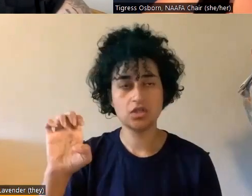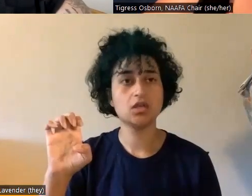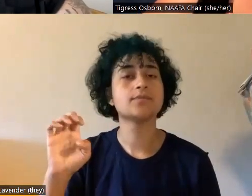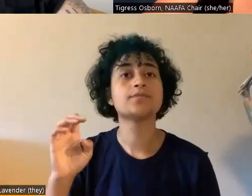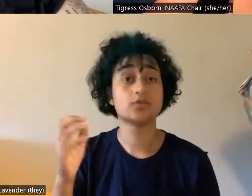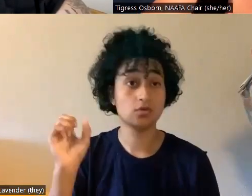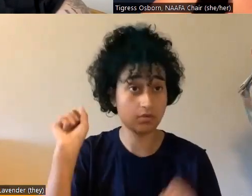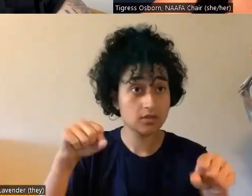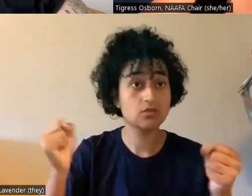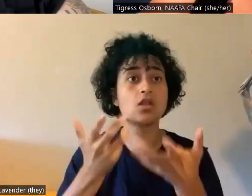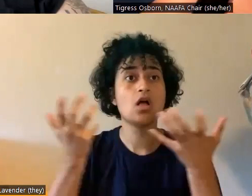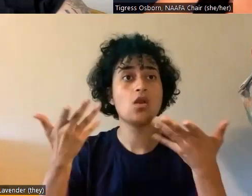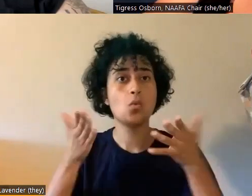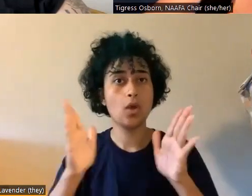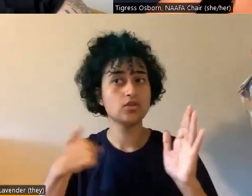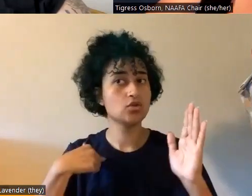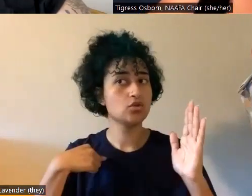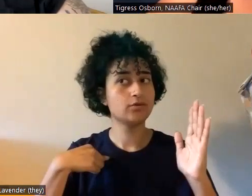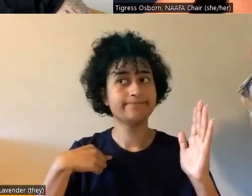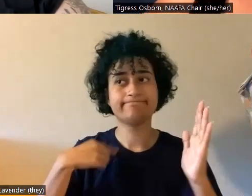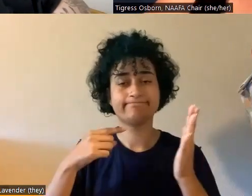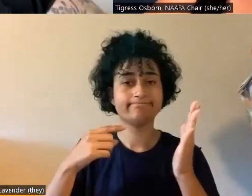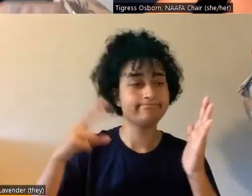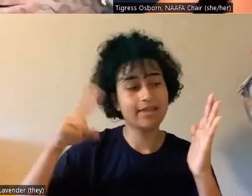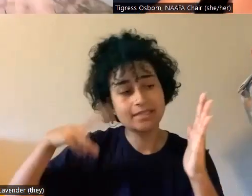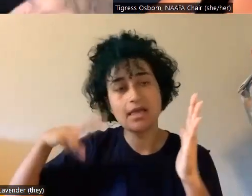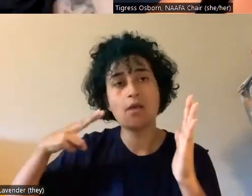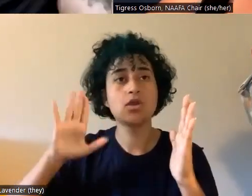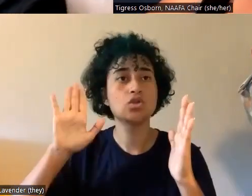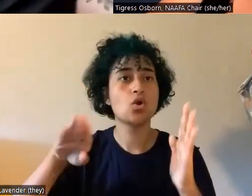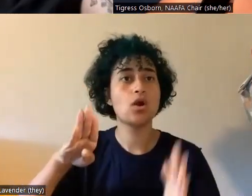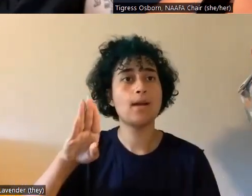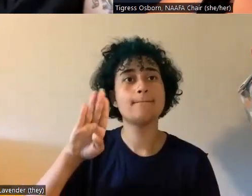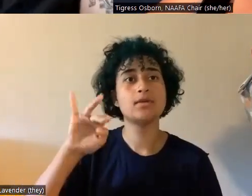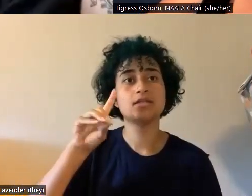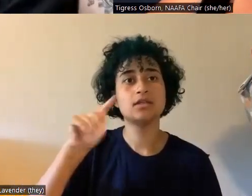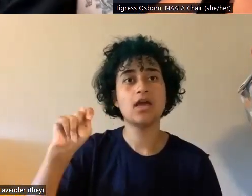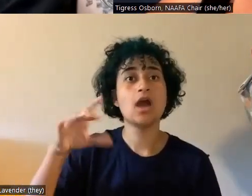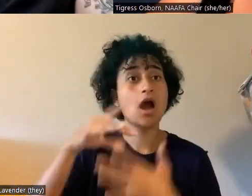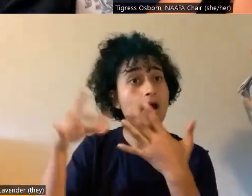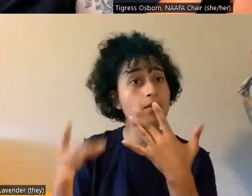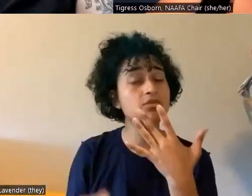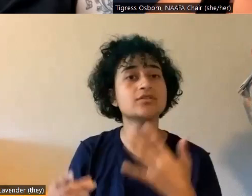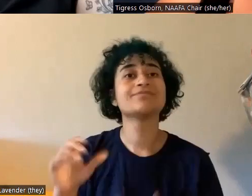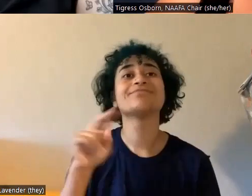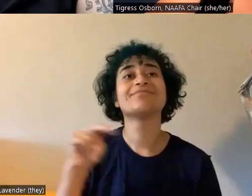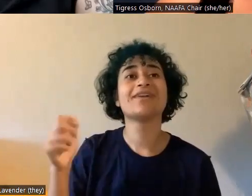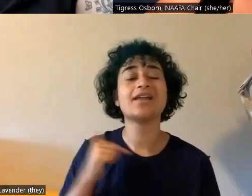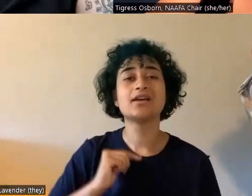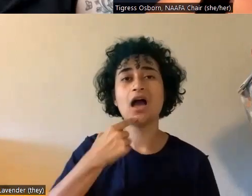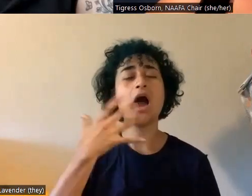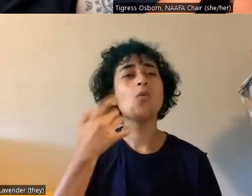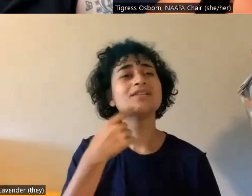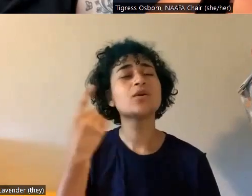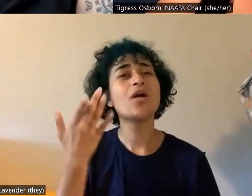ways to, to examine your bidet options if that's a thing that you want to do. And I want to say one thing about this because,